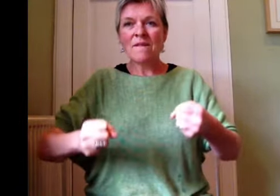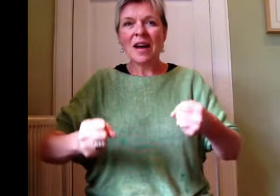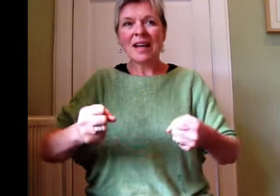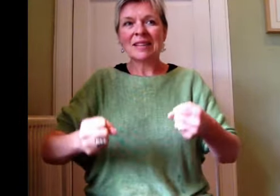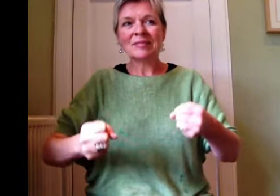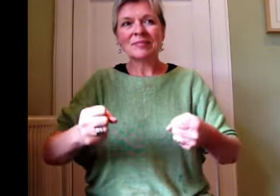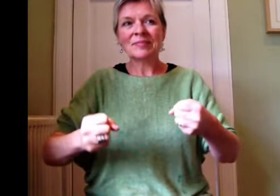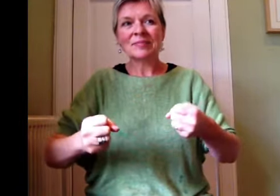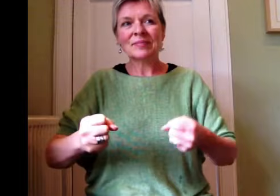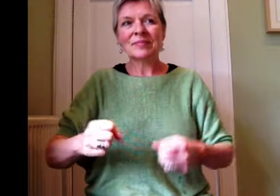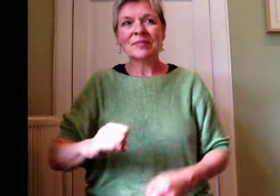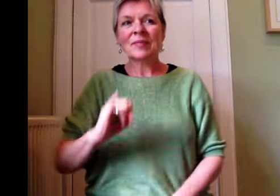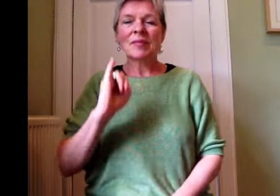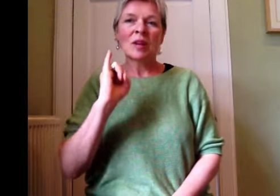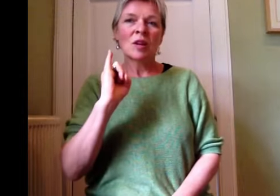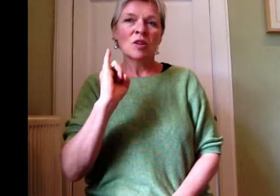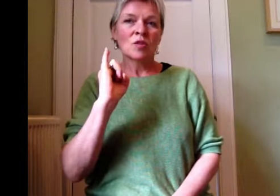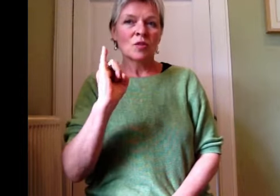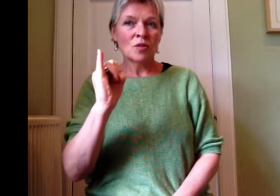Van.